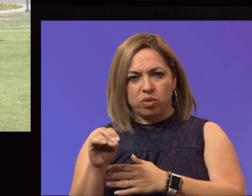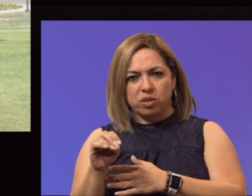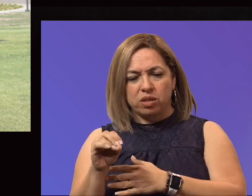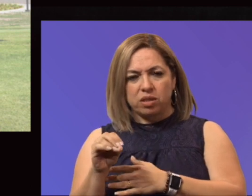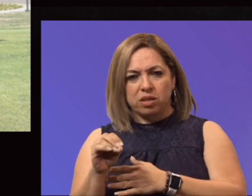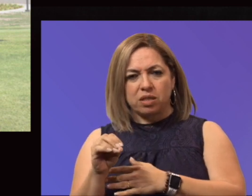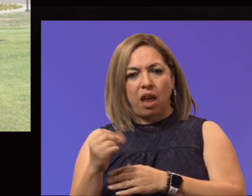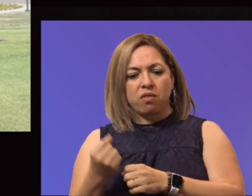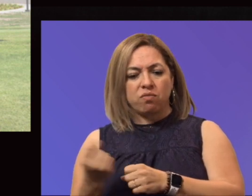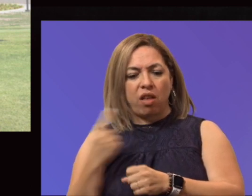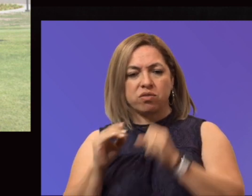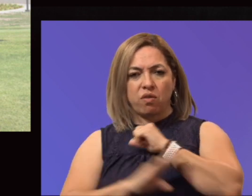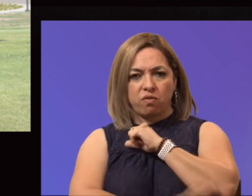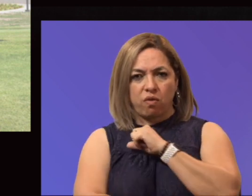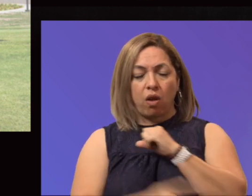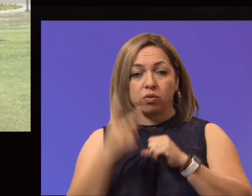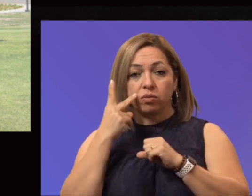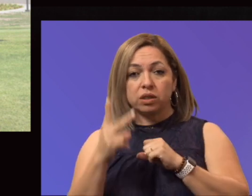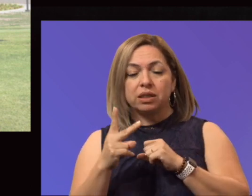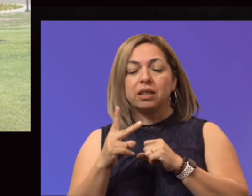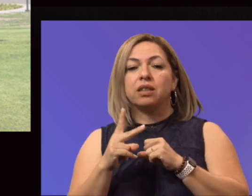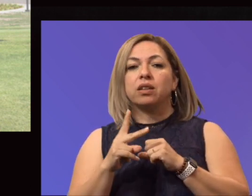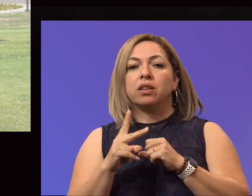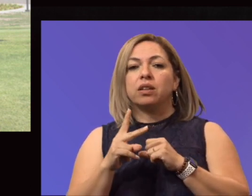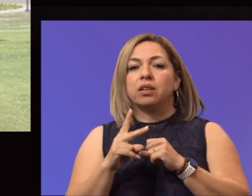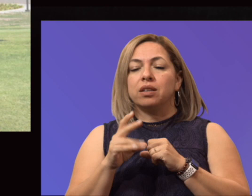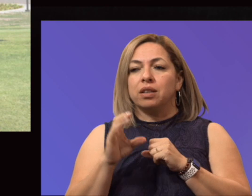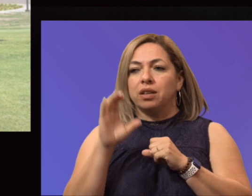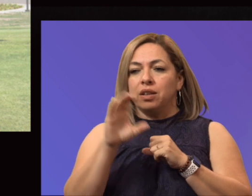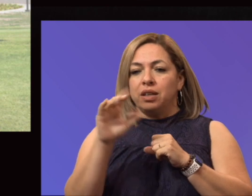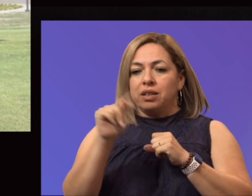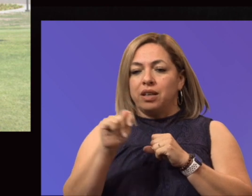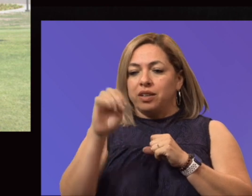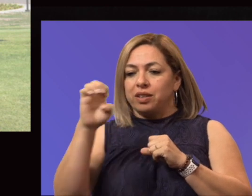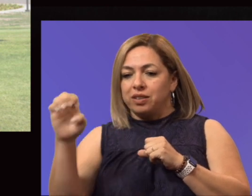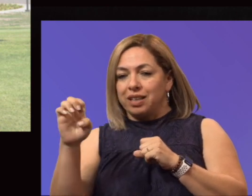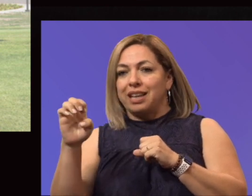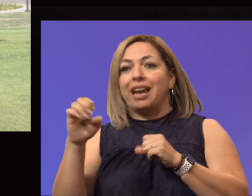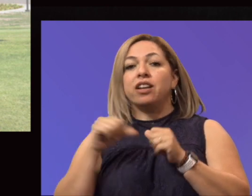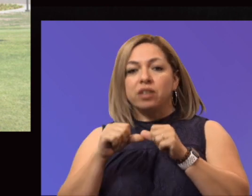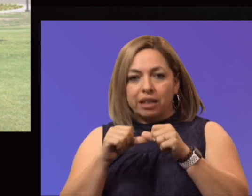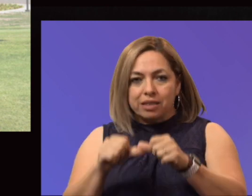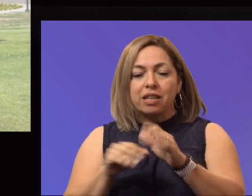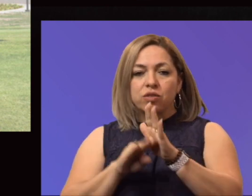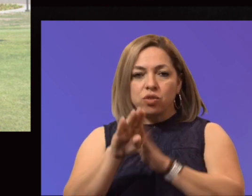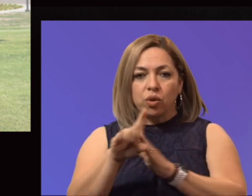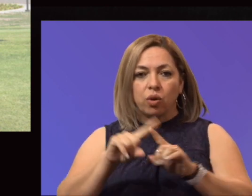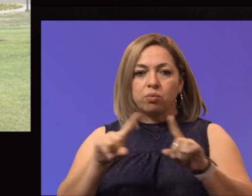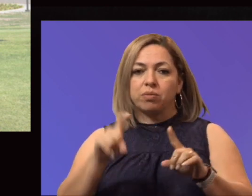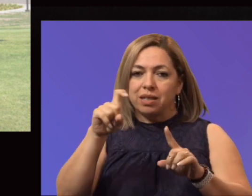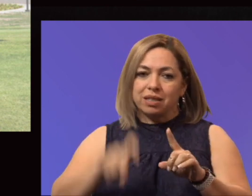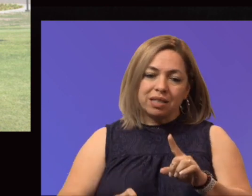the career technical education continues to grow and has grown throughout the pandemic. But we've got to build back our transfer